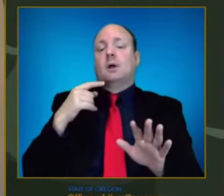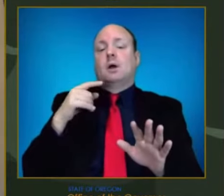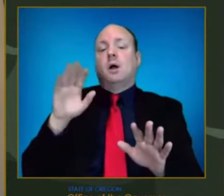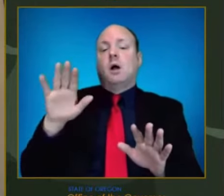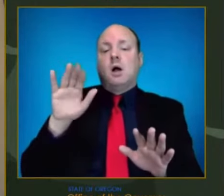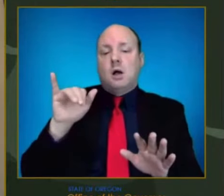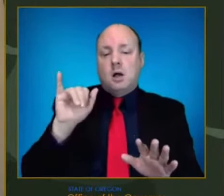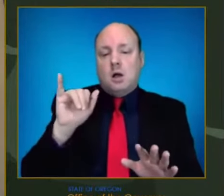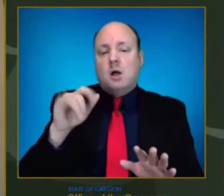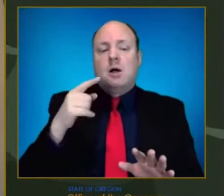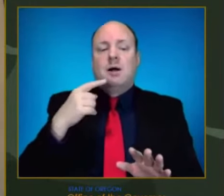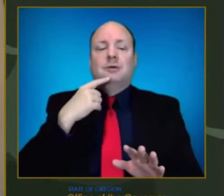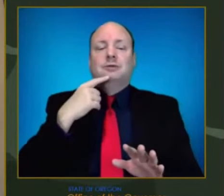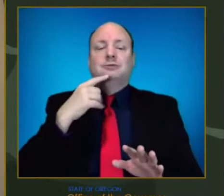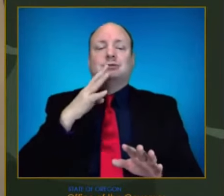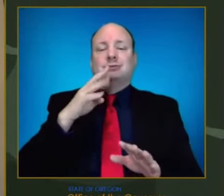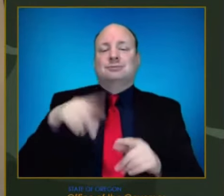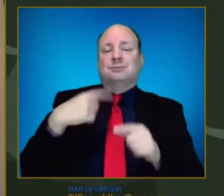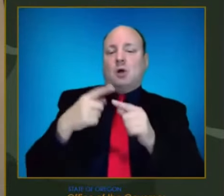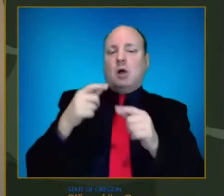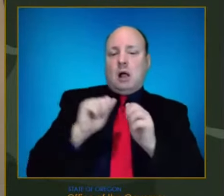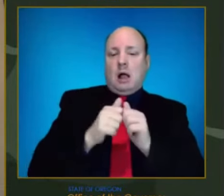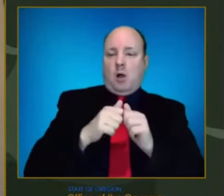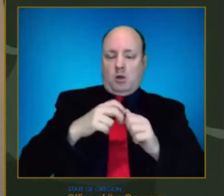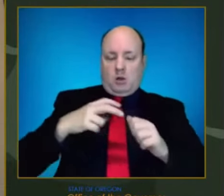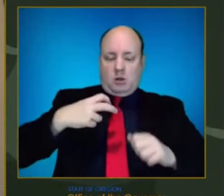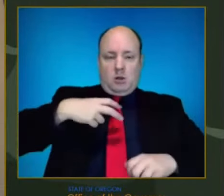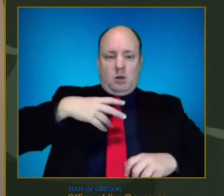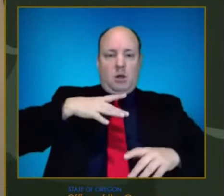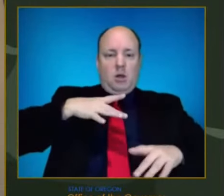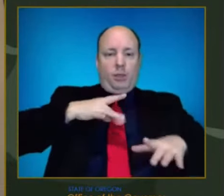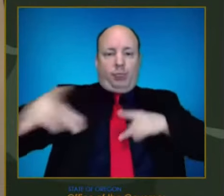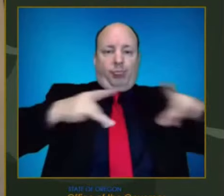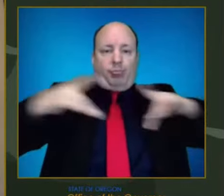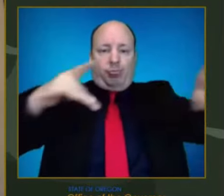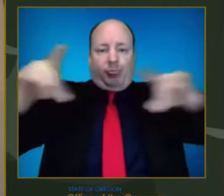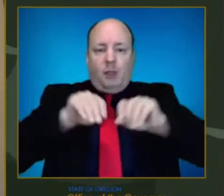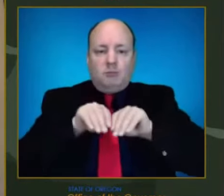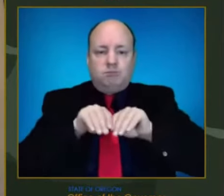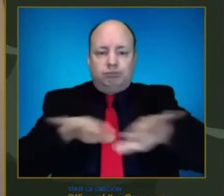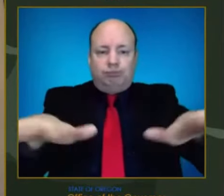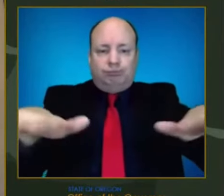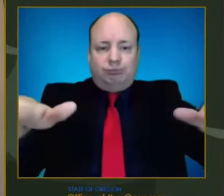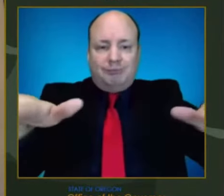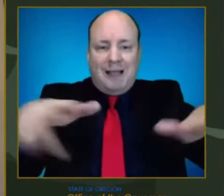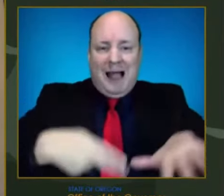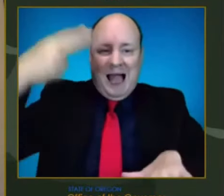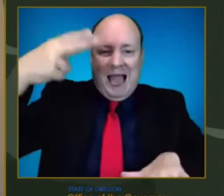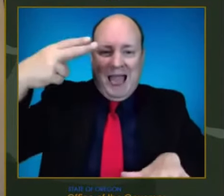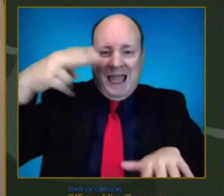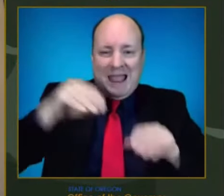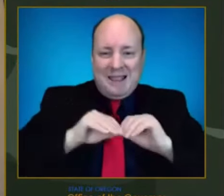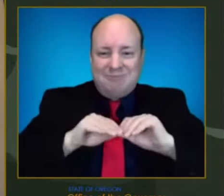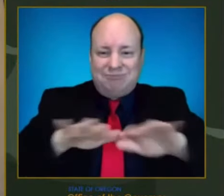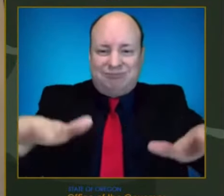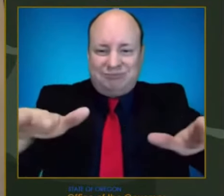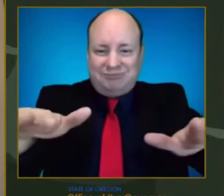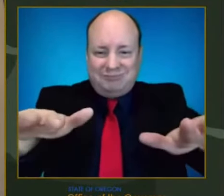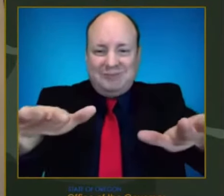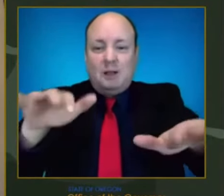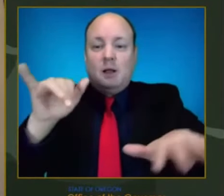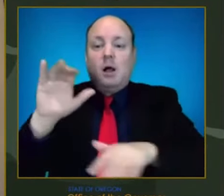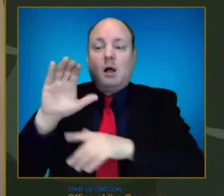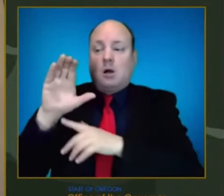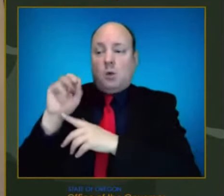SARS-CoV-2, the virus that causes COVID-19, mutates, as do many other viruses. And as that virus mutates, as